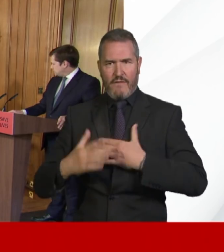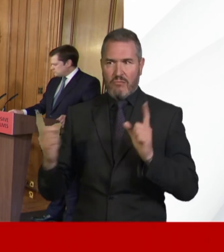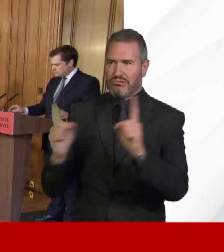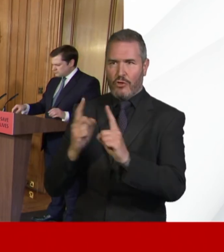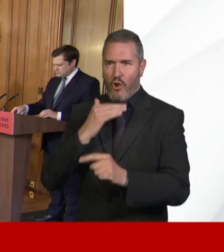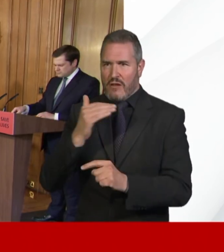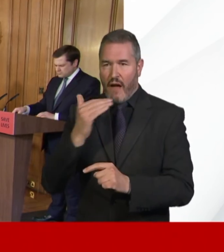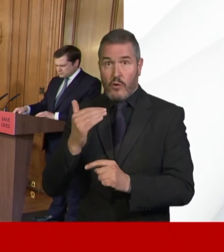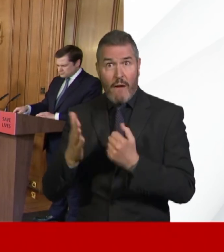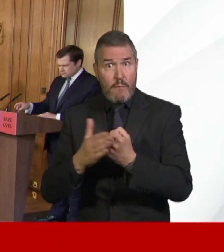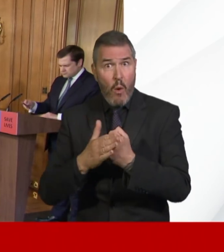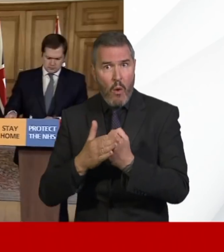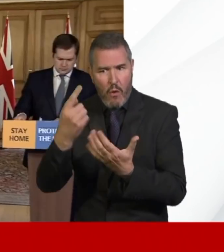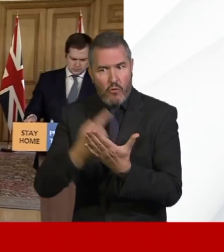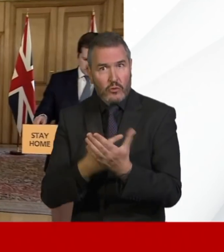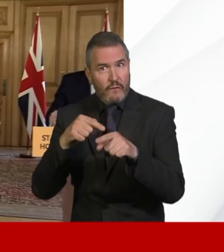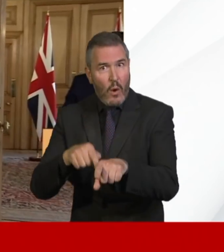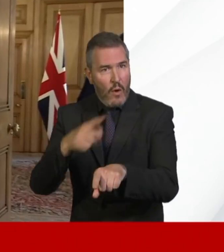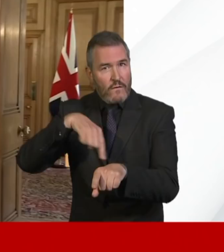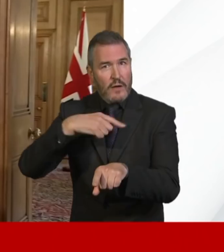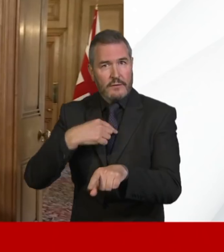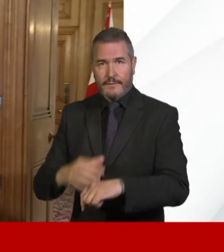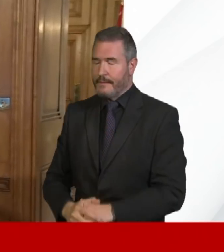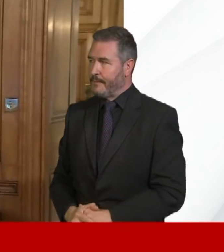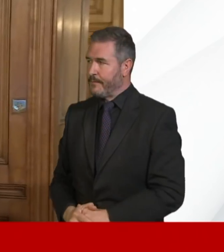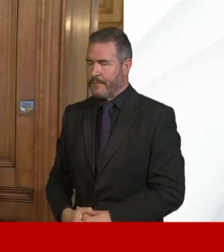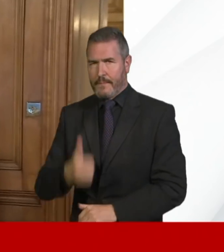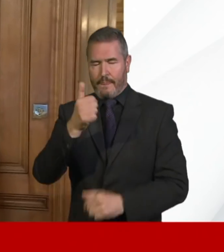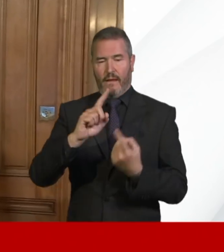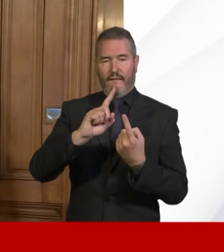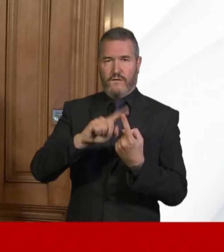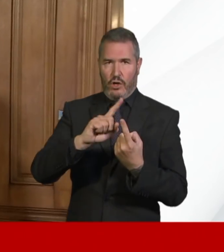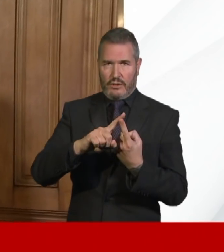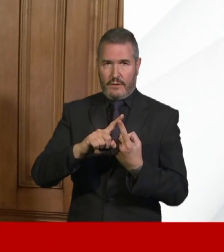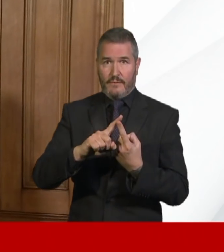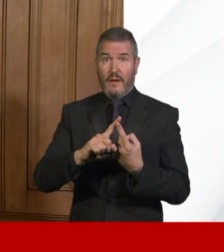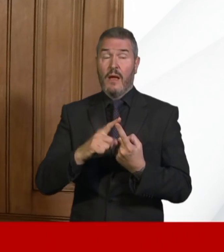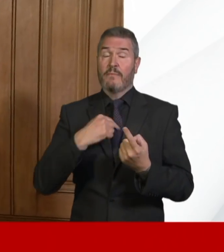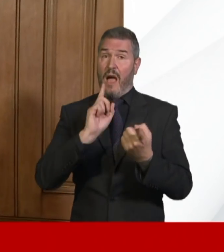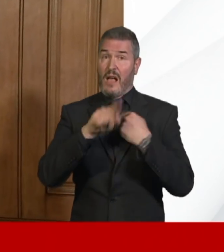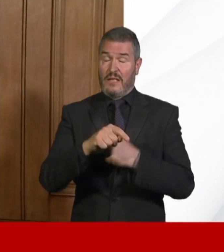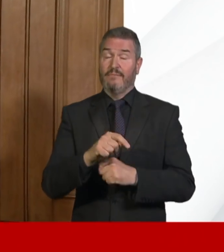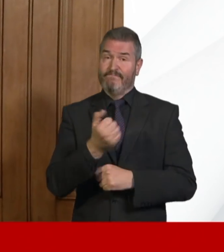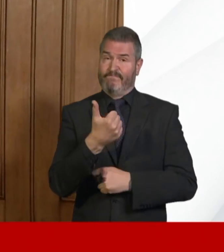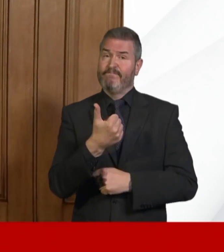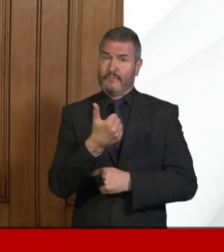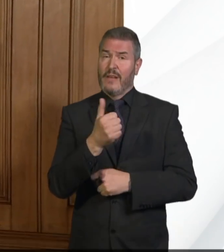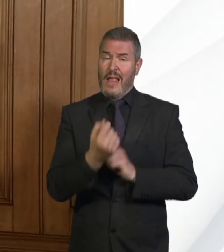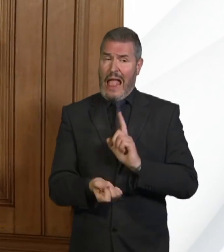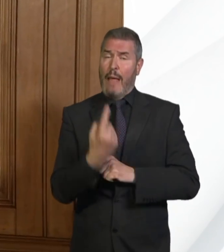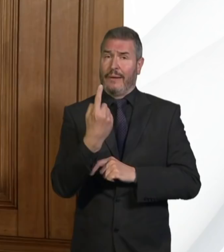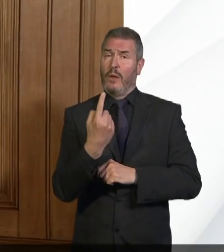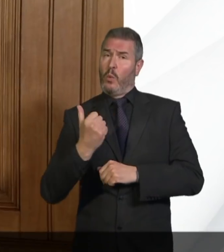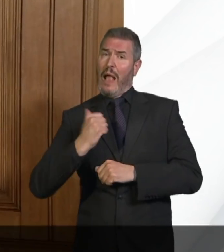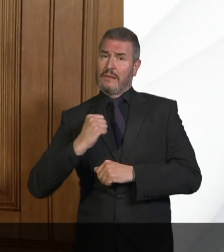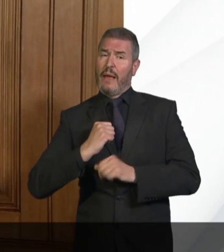enough? So, thank you for that, Jack. Sadly, the answer is yes. It is as expected